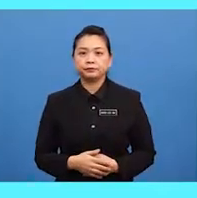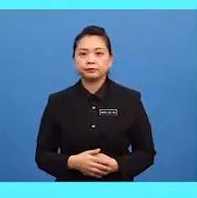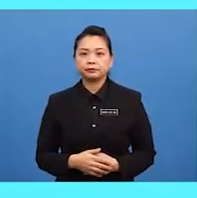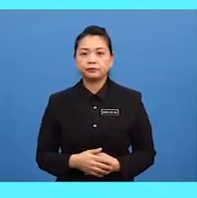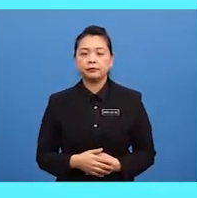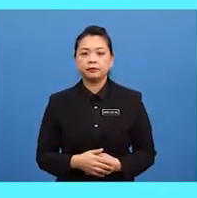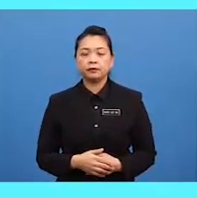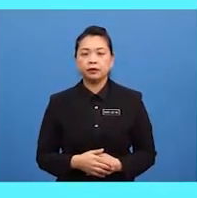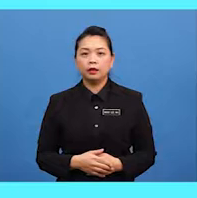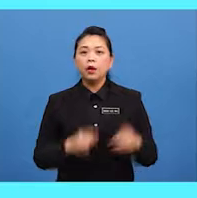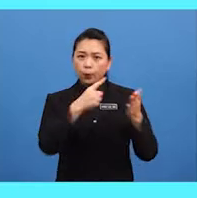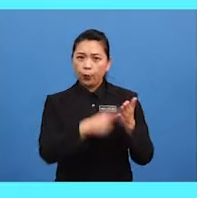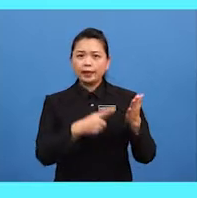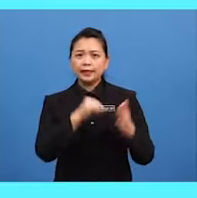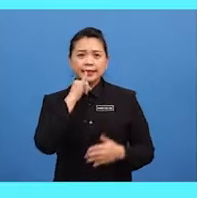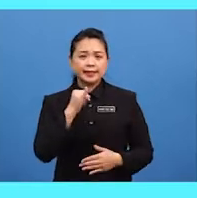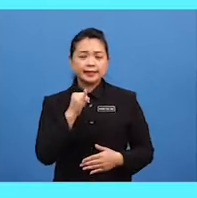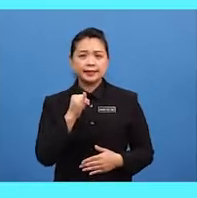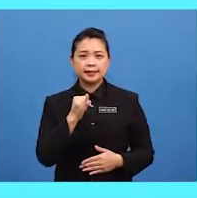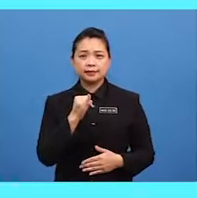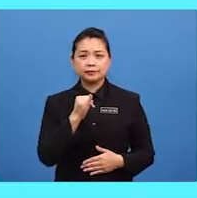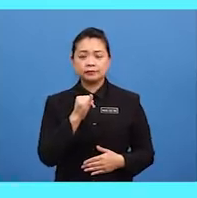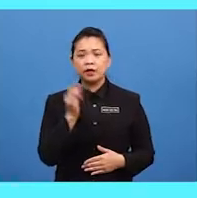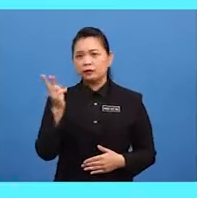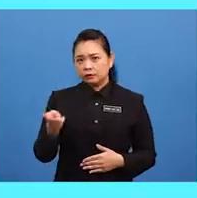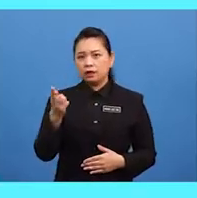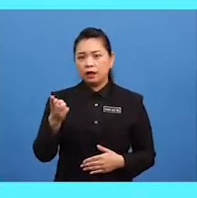what is their relationship